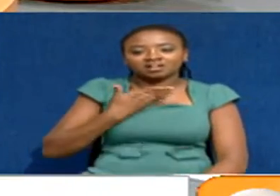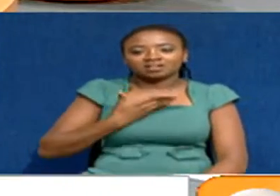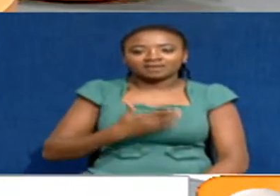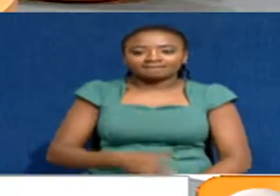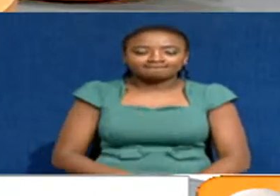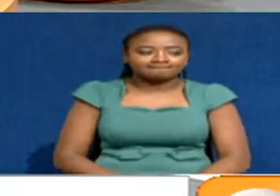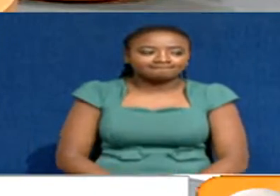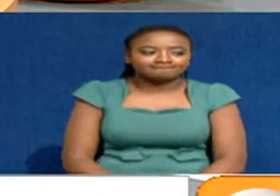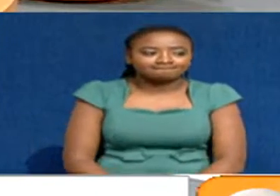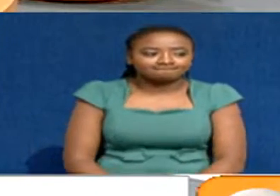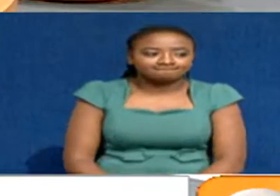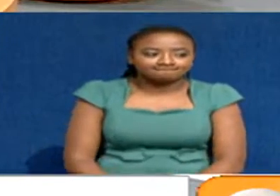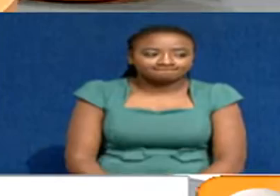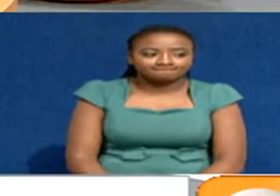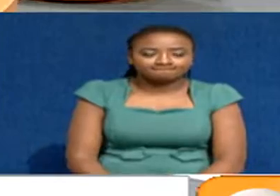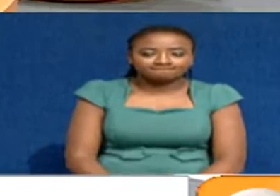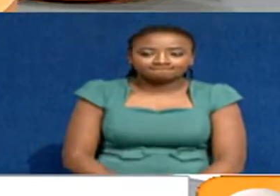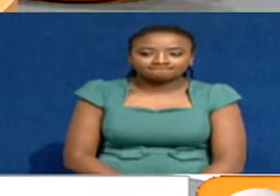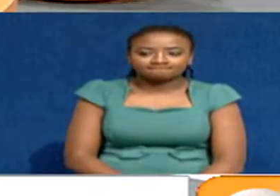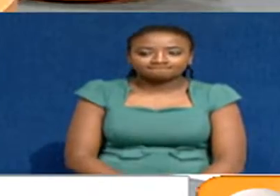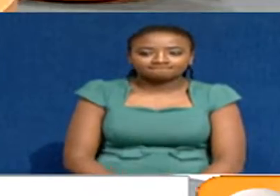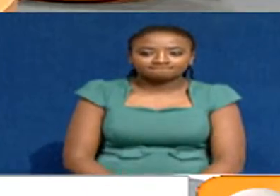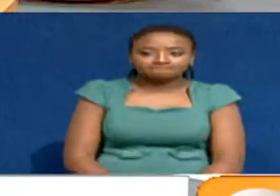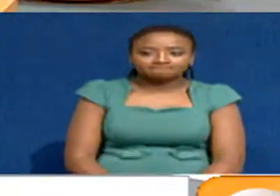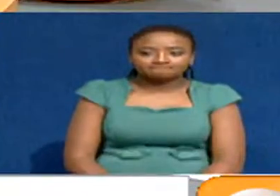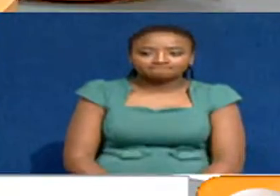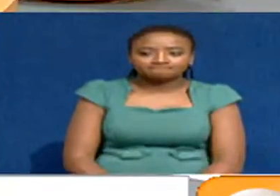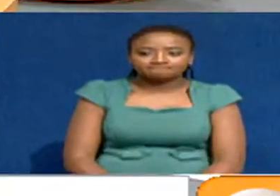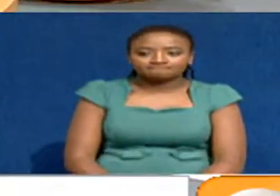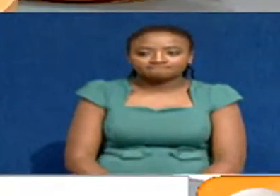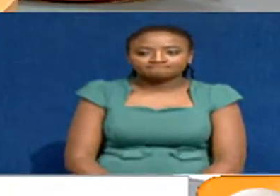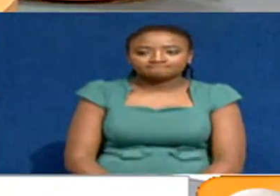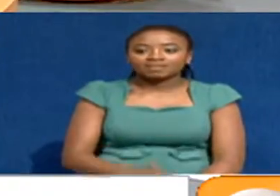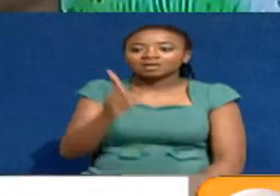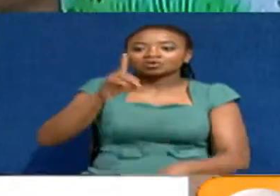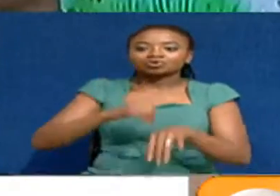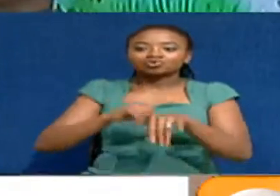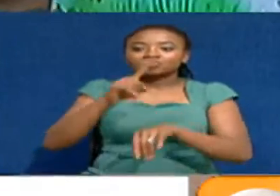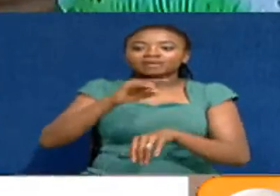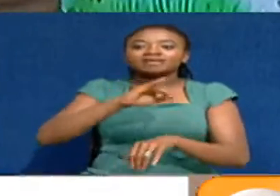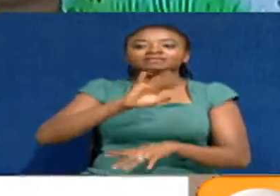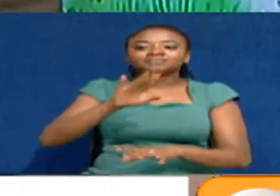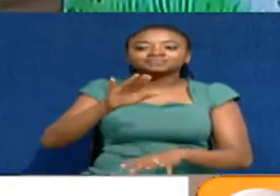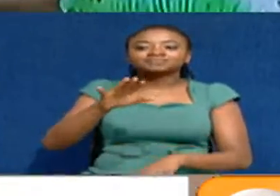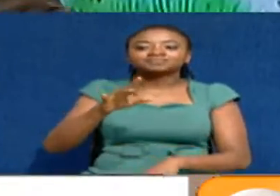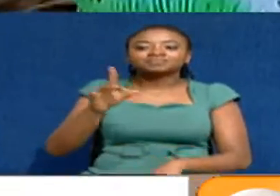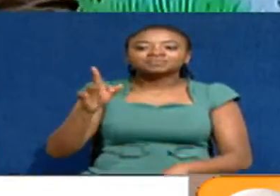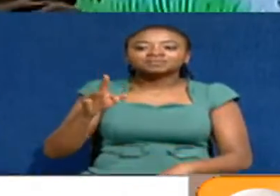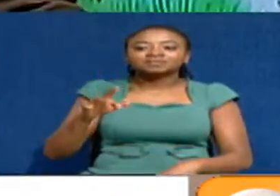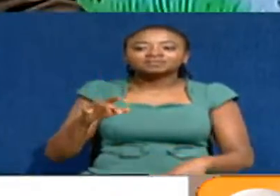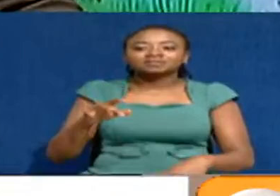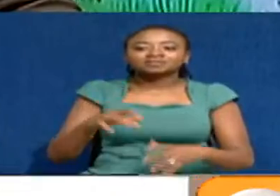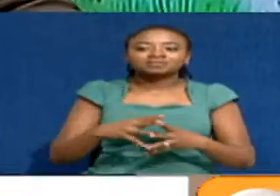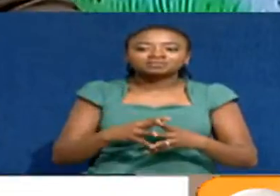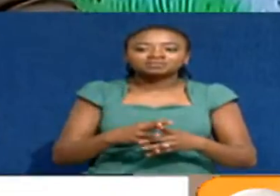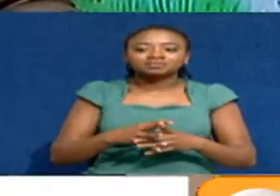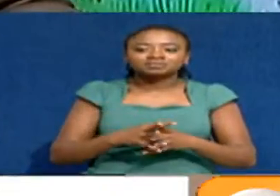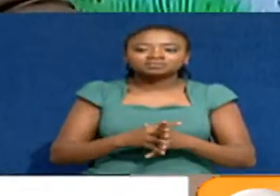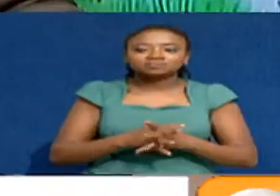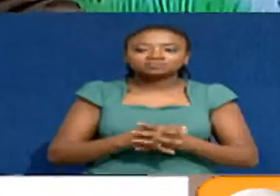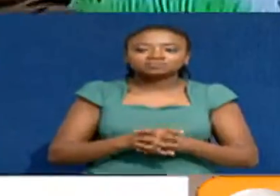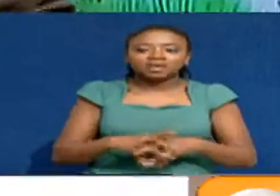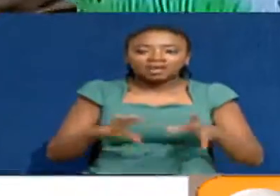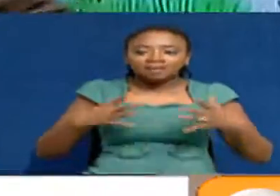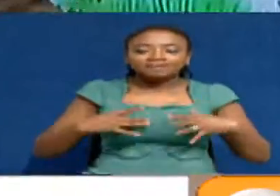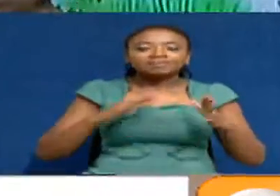me to tell them something? When they can stop calling you a Jubilee MP and call you a UDA? In January. In fact, they already, all my